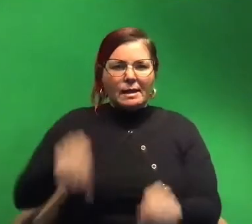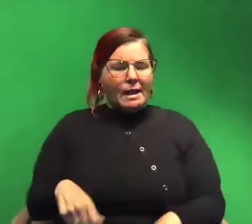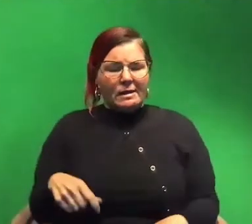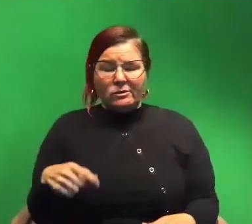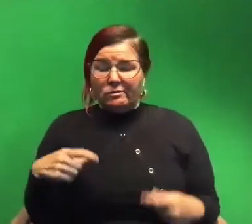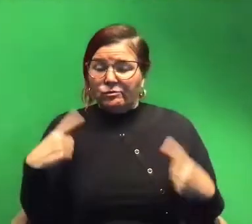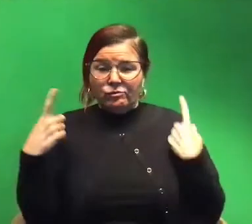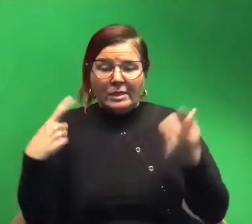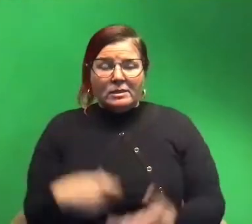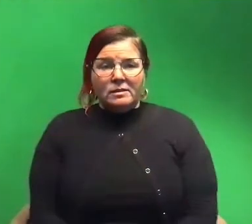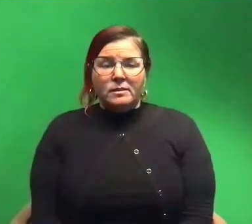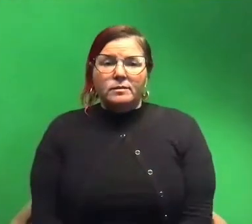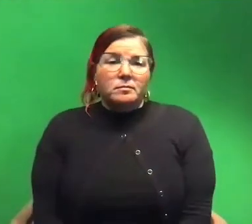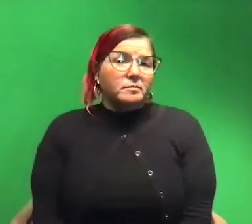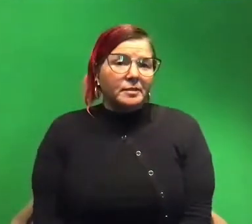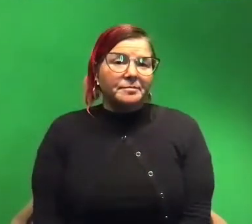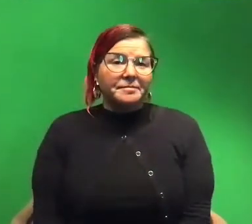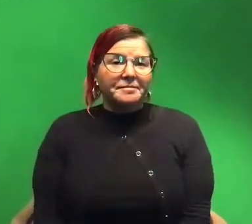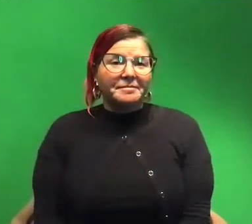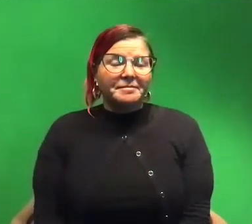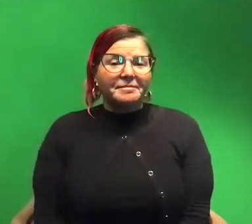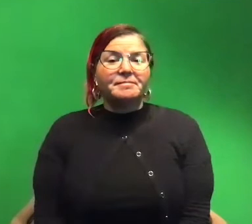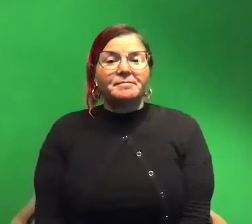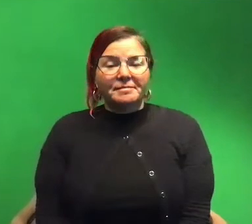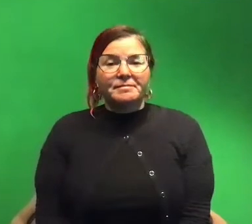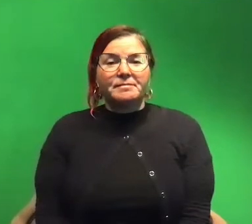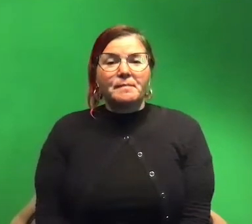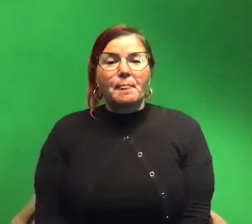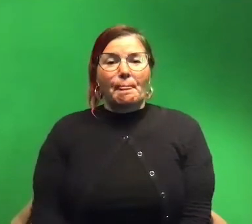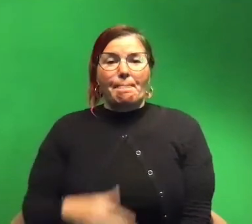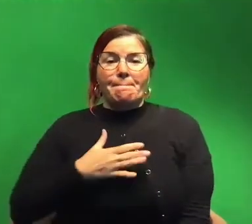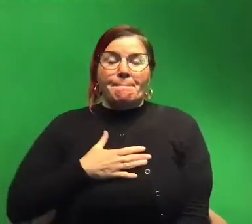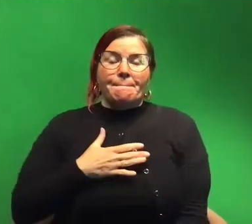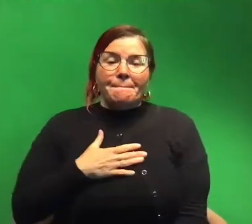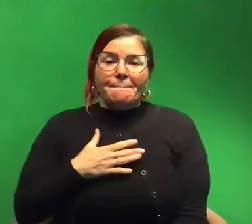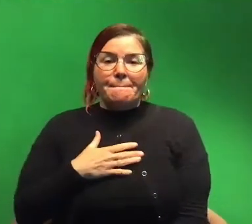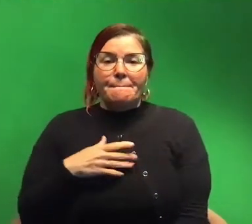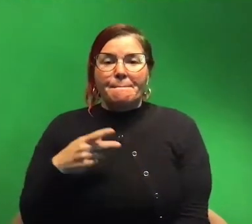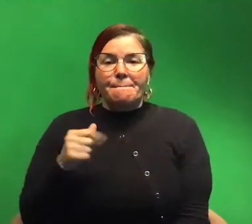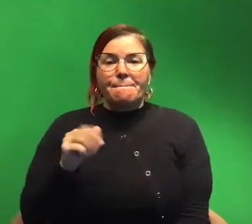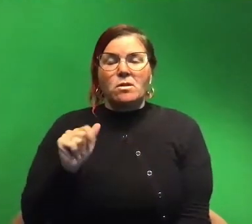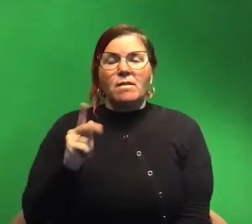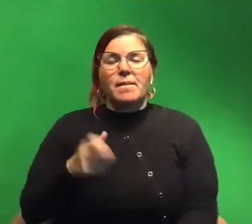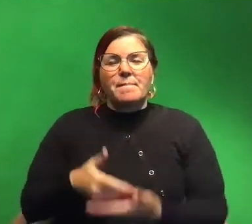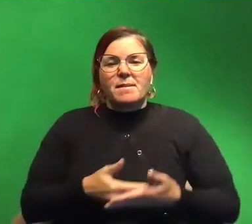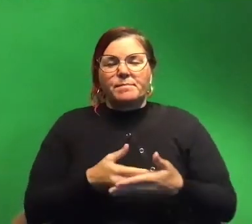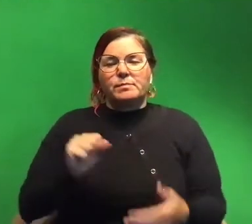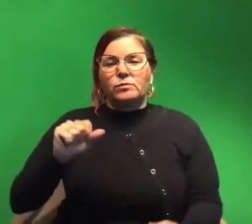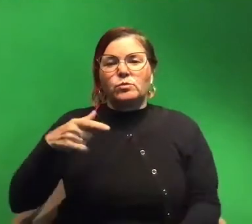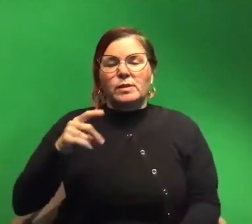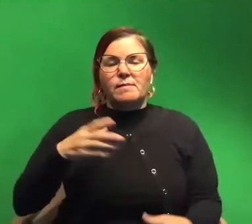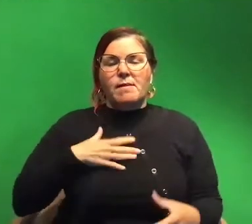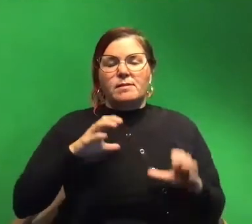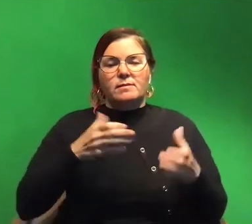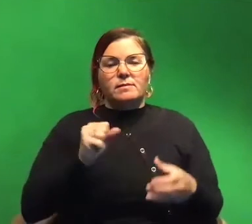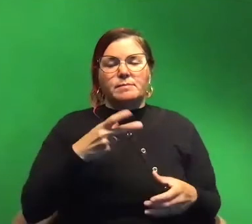Um so yeah. Yeah I'll say in in my para larvae baby squid and the species that I